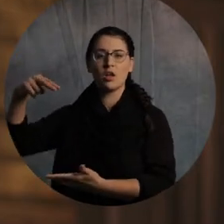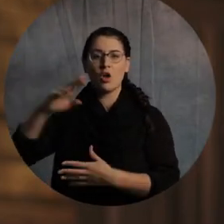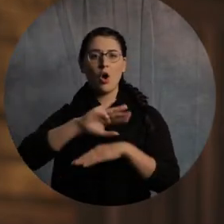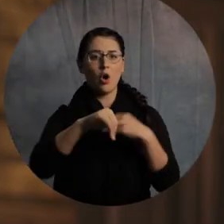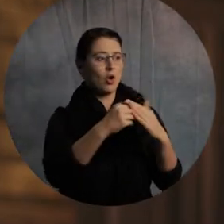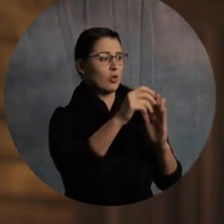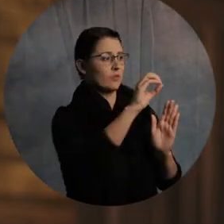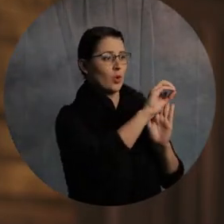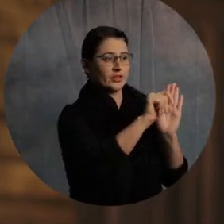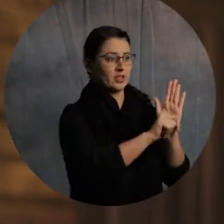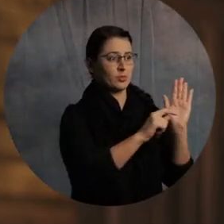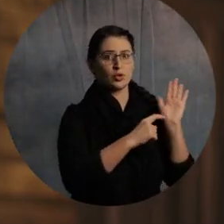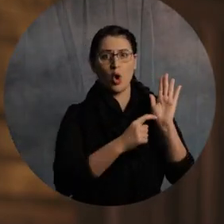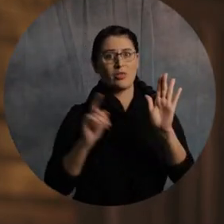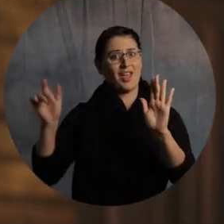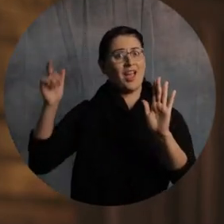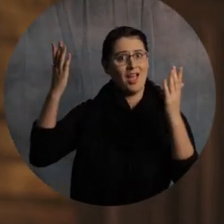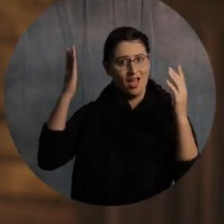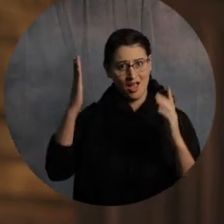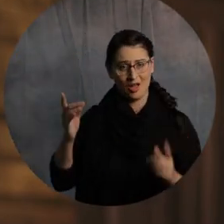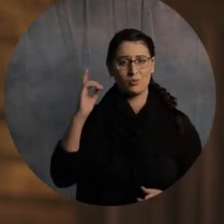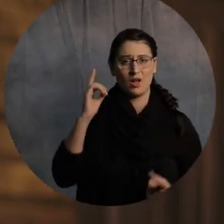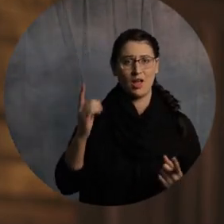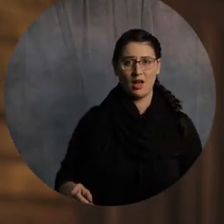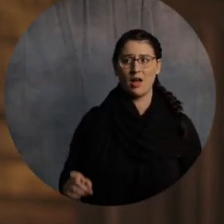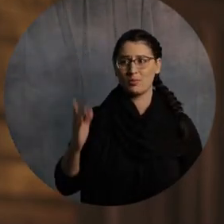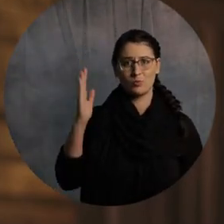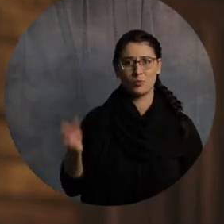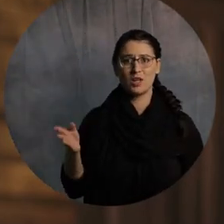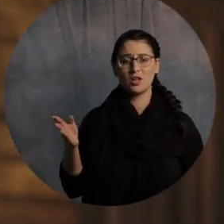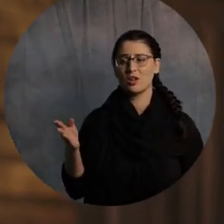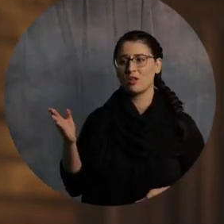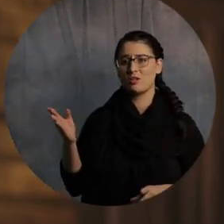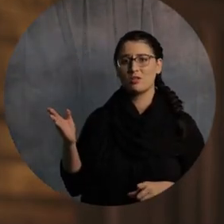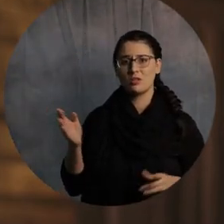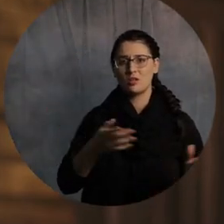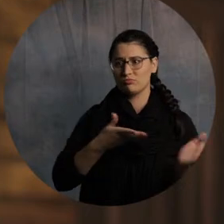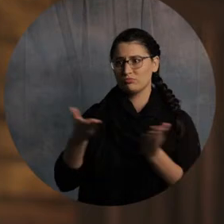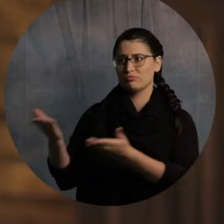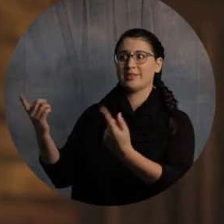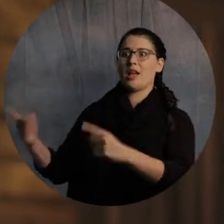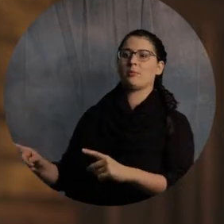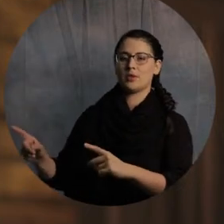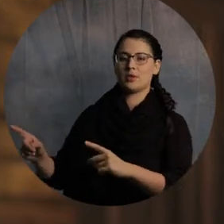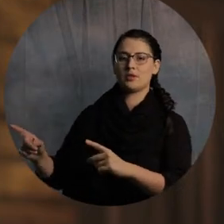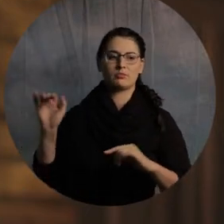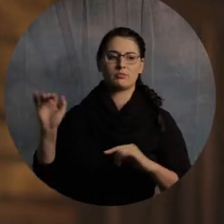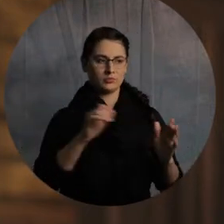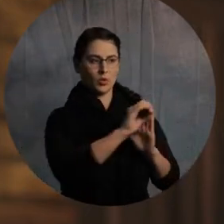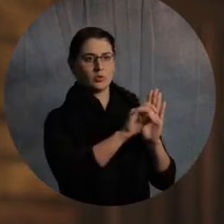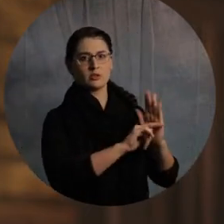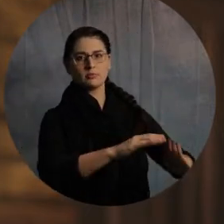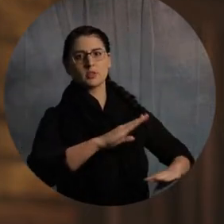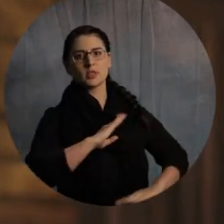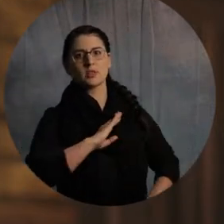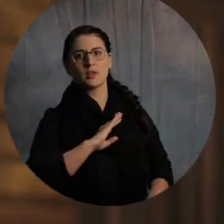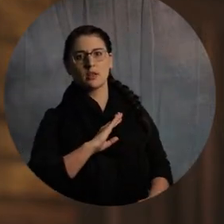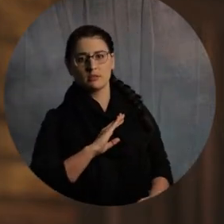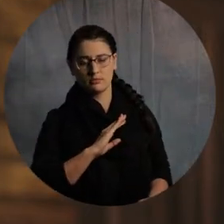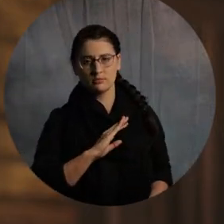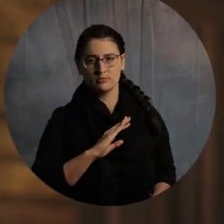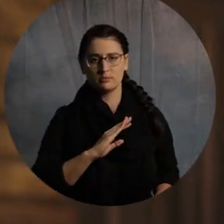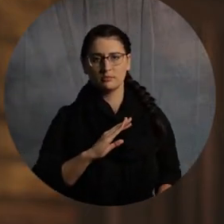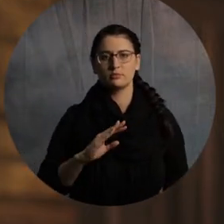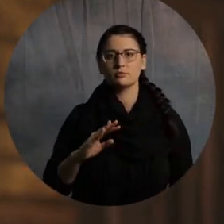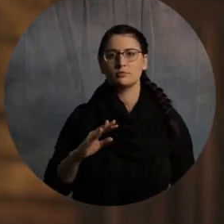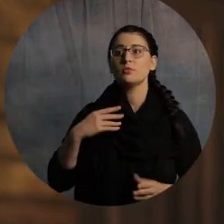was leading into was now fully presented, especially at the ascension of Christ and the descension of the